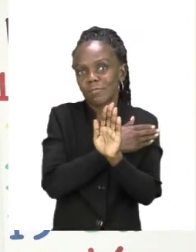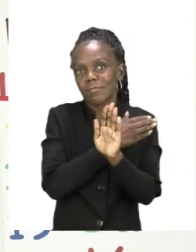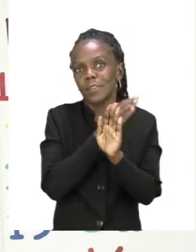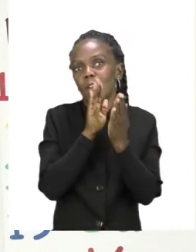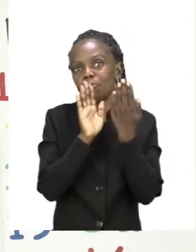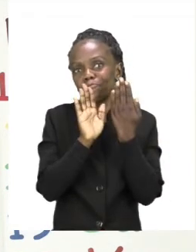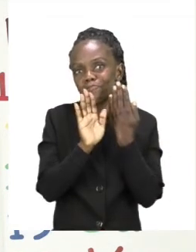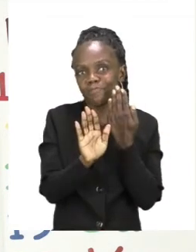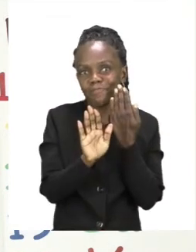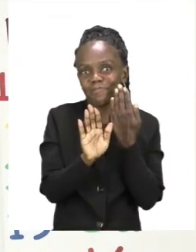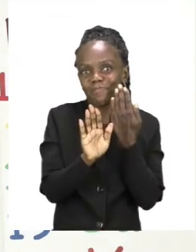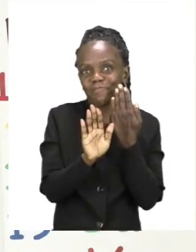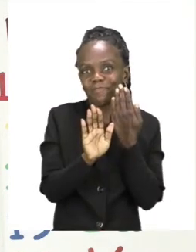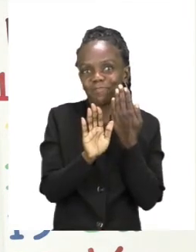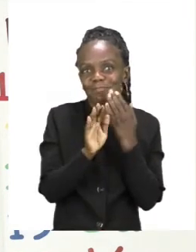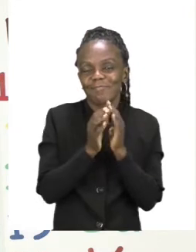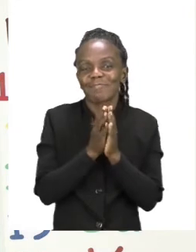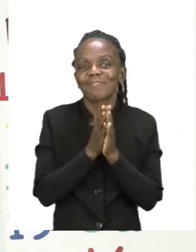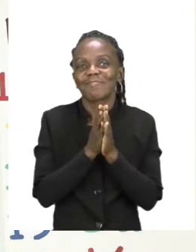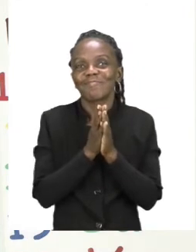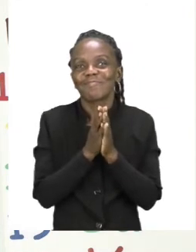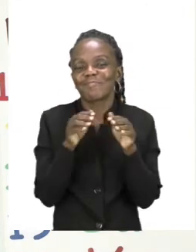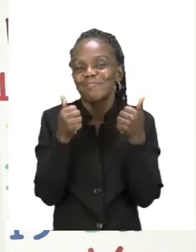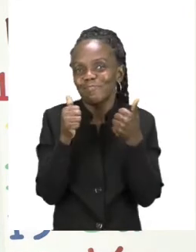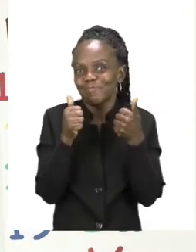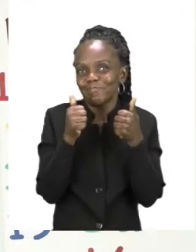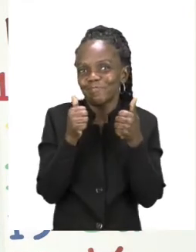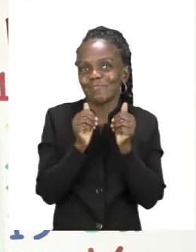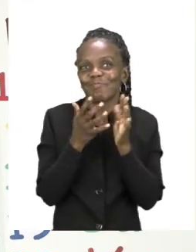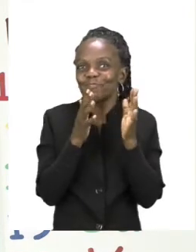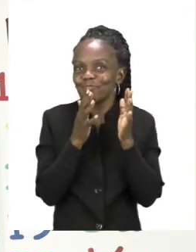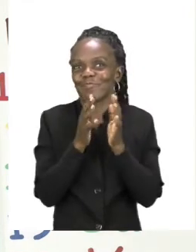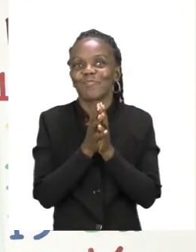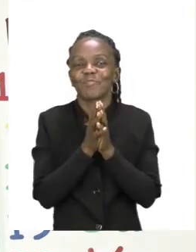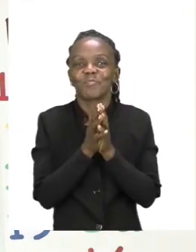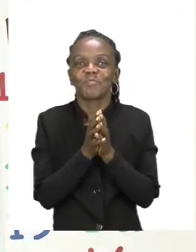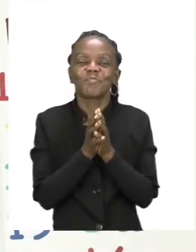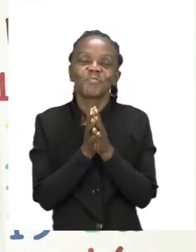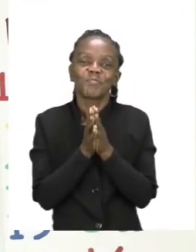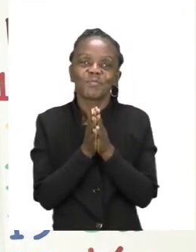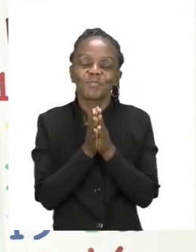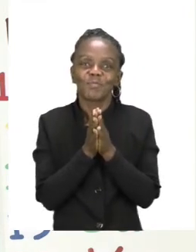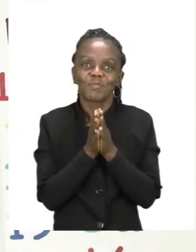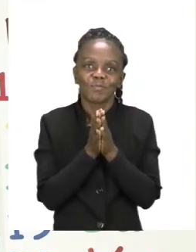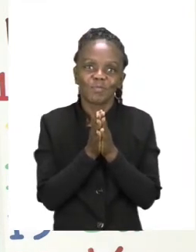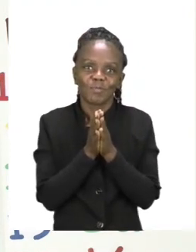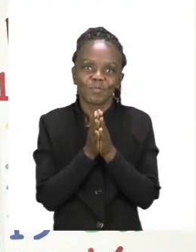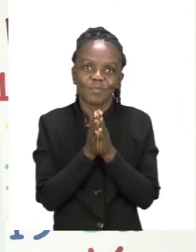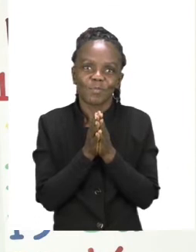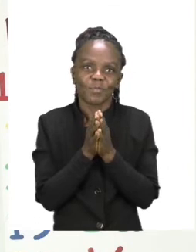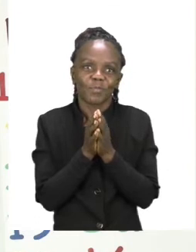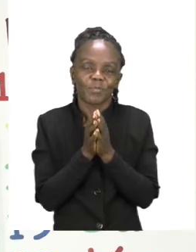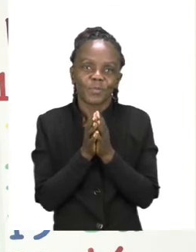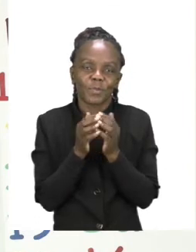away. Yay! Good job everyone! Now we